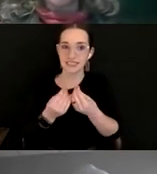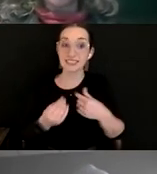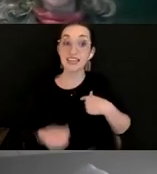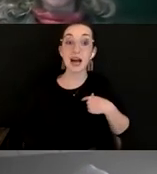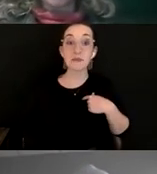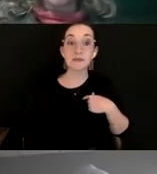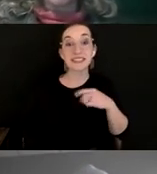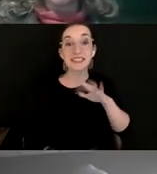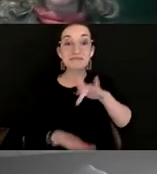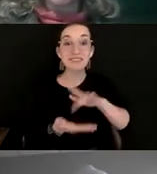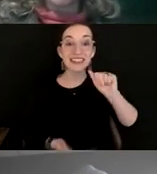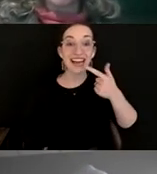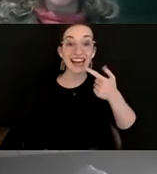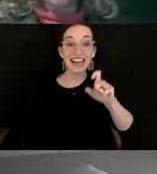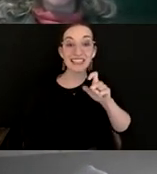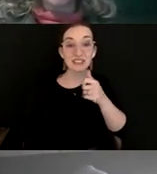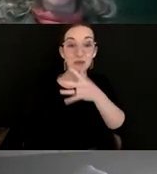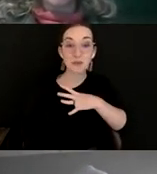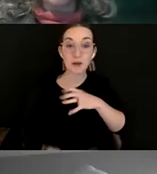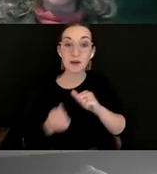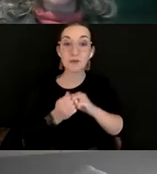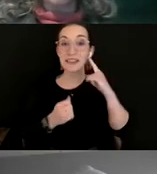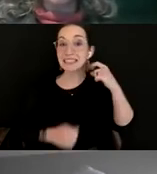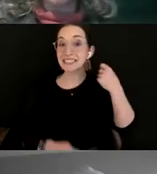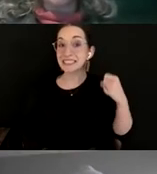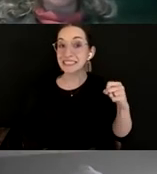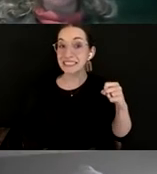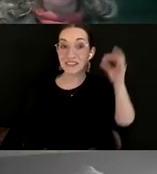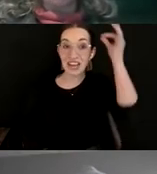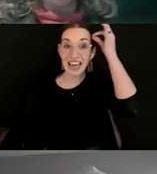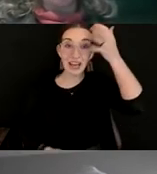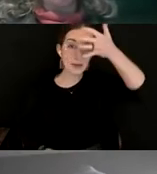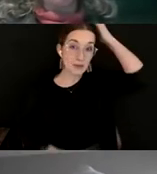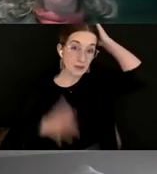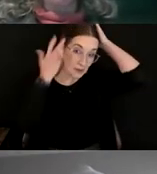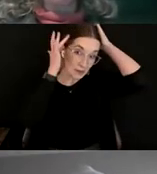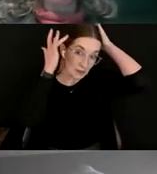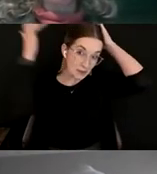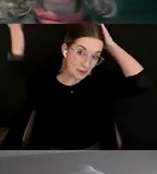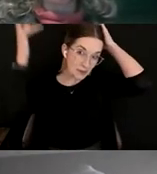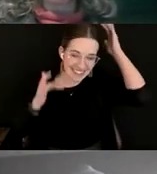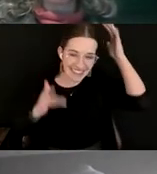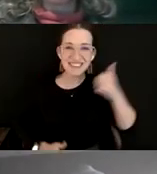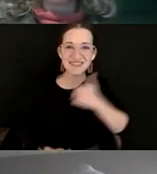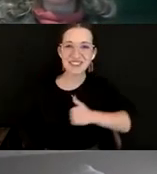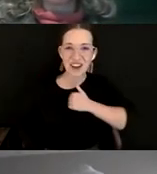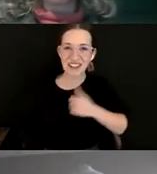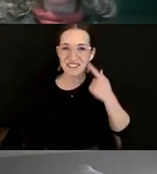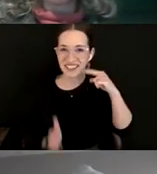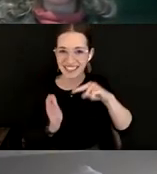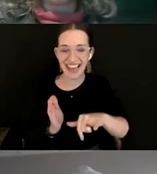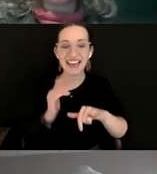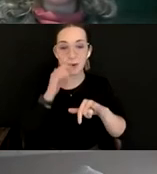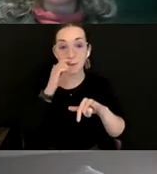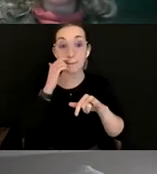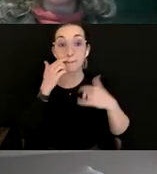overhead light in my office, which is my background, reflects off of a little distractingly, so I apologize for that. I'm wearing